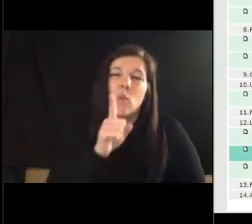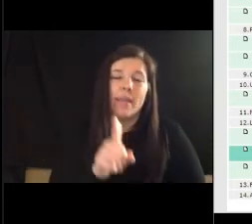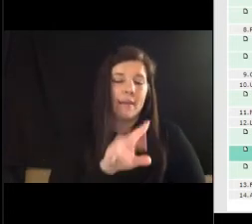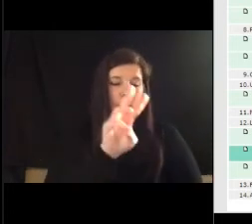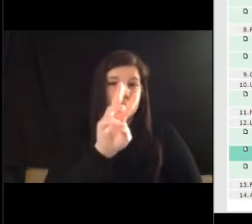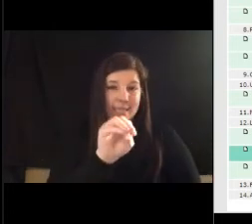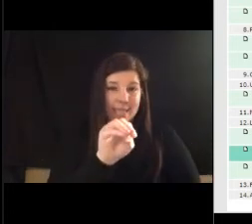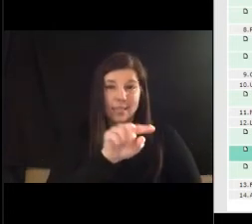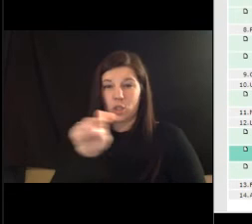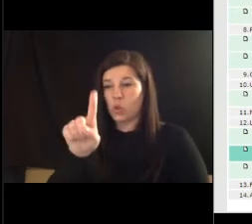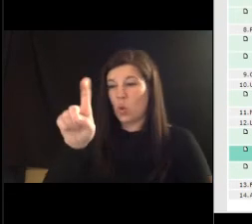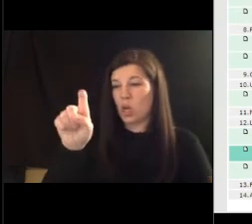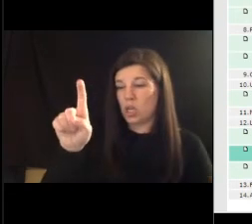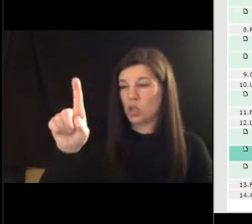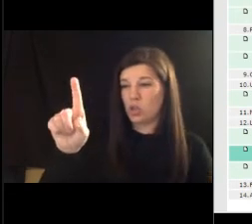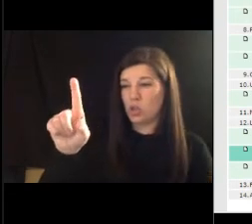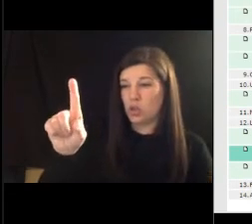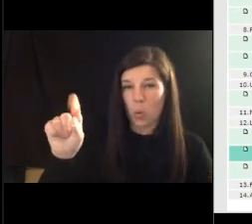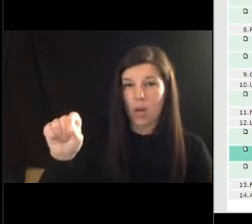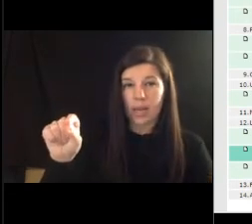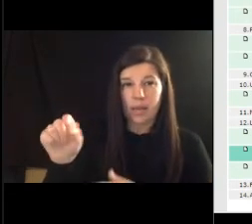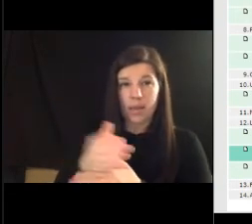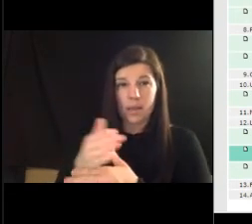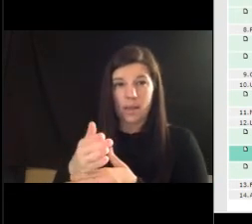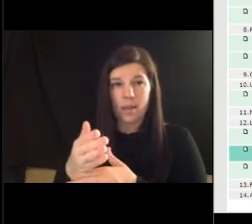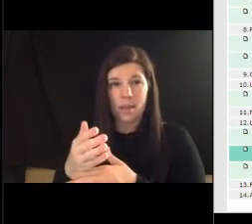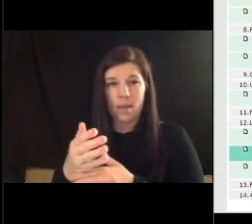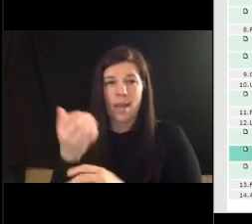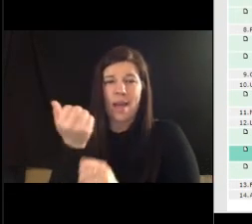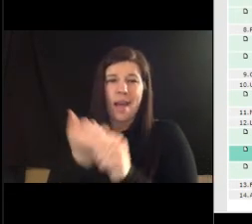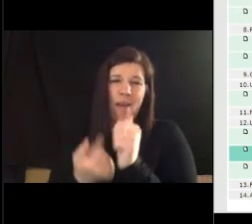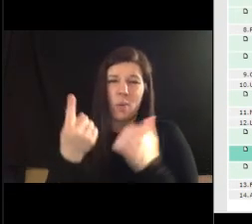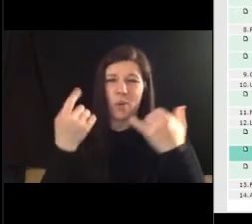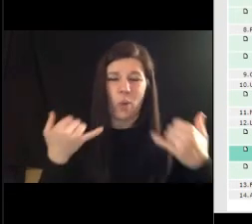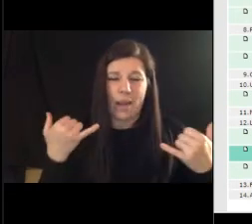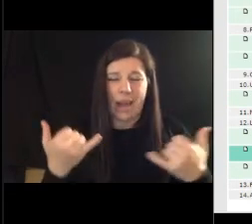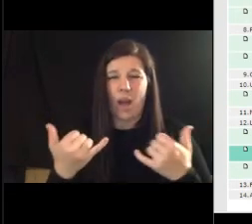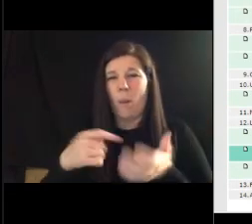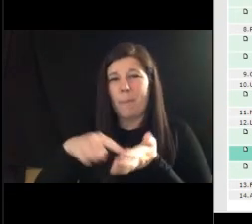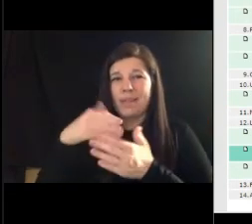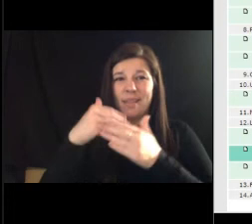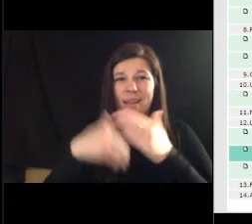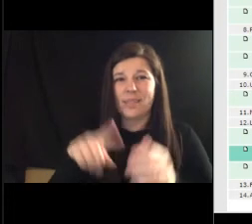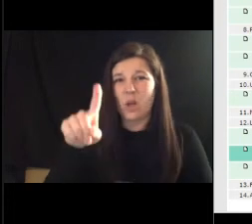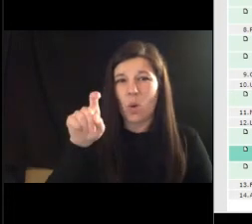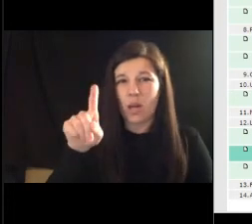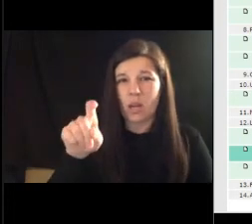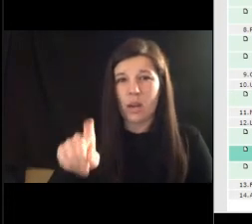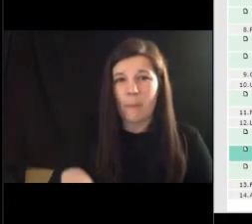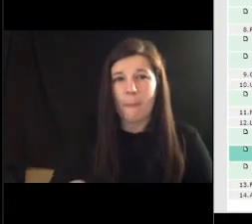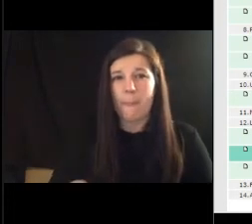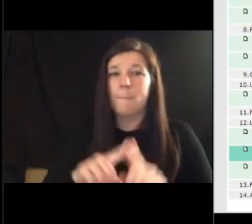that are very big but on average everybody pays less than 100 currently it's going to increase mayor